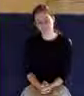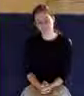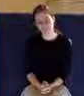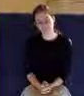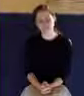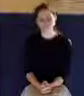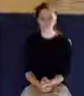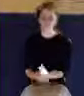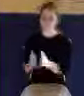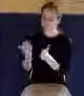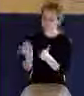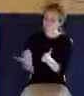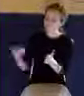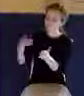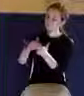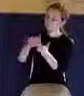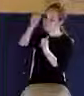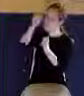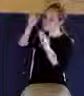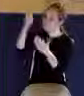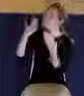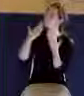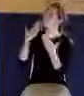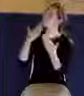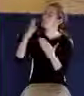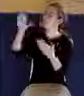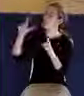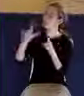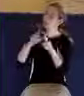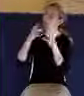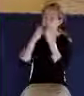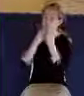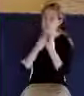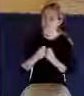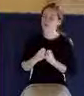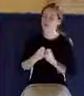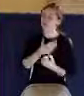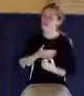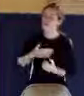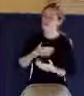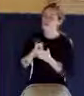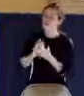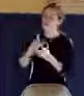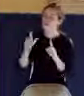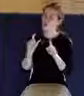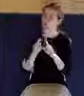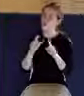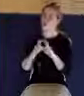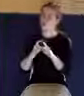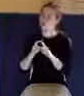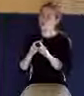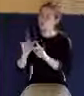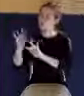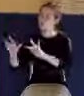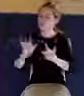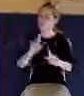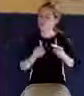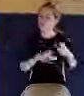Again, Father, thank you for your precious word. May it minister to hearts, we pray. In Christ's name, amen.